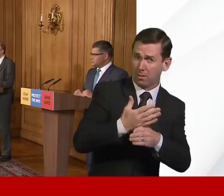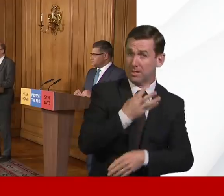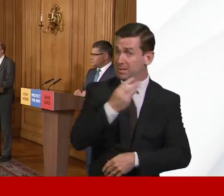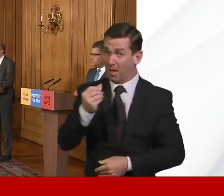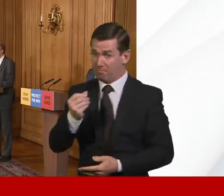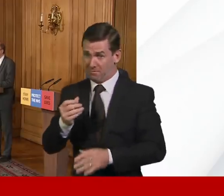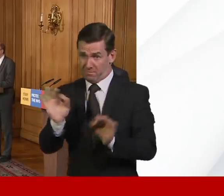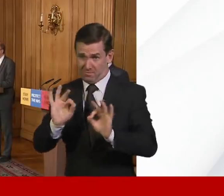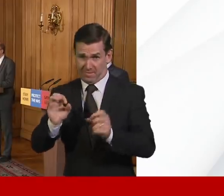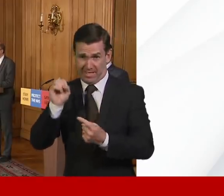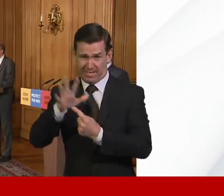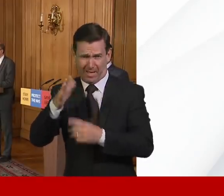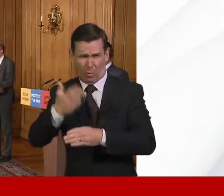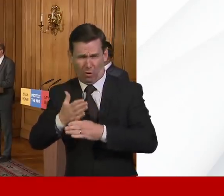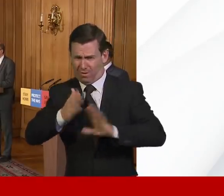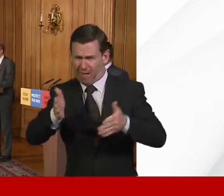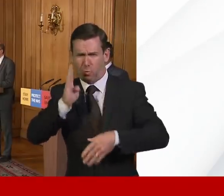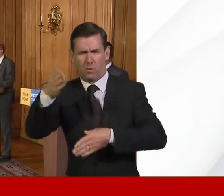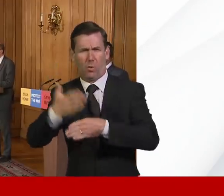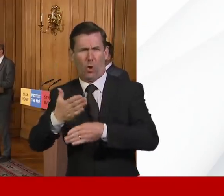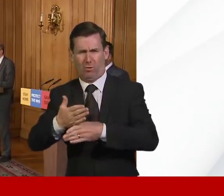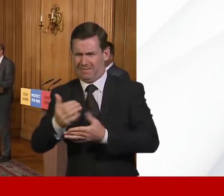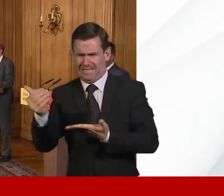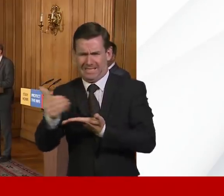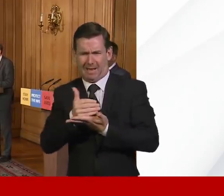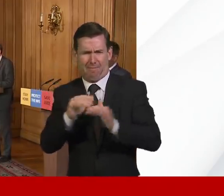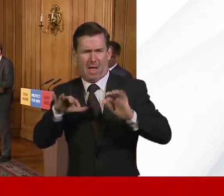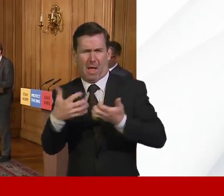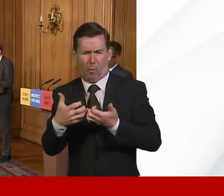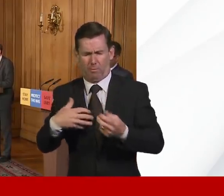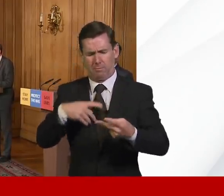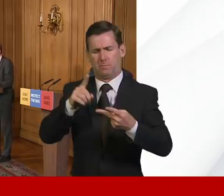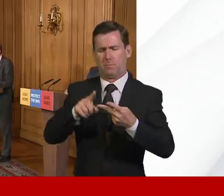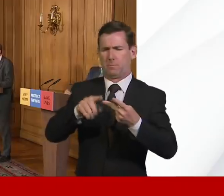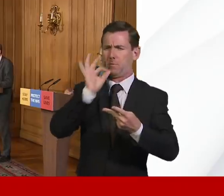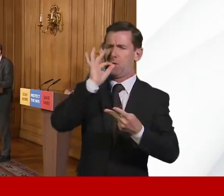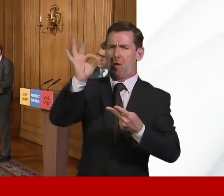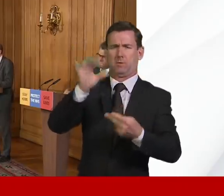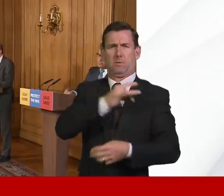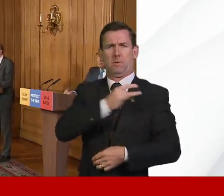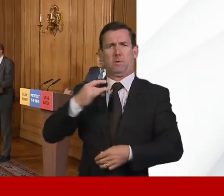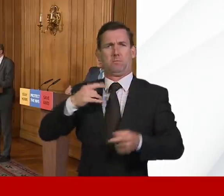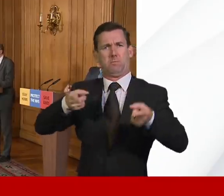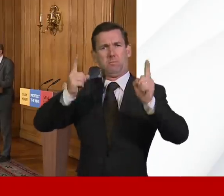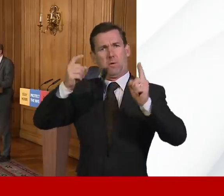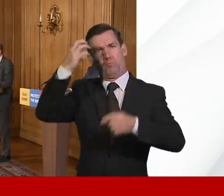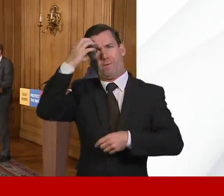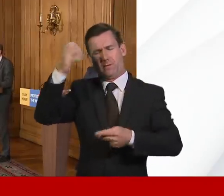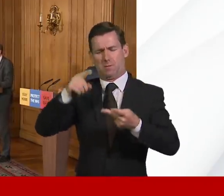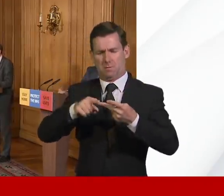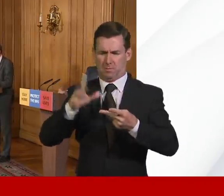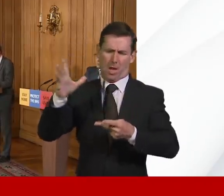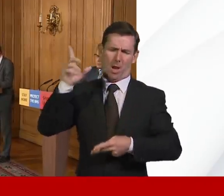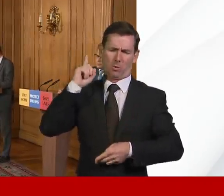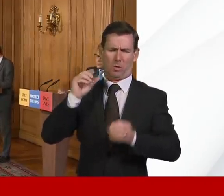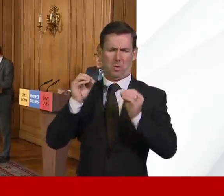safe to do so? And if I may, to Professor Powis, last week, Boris Johnson said he was confident or hopeful that we could turn the